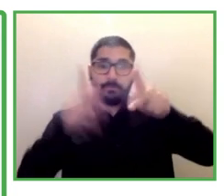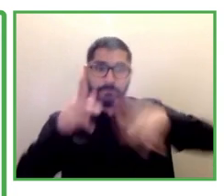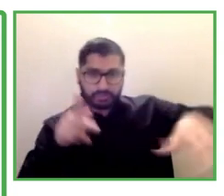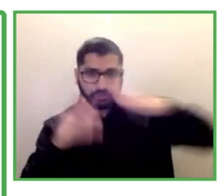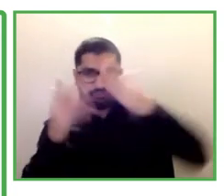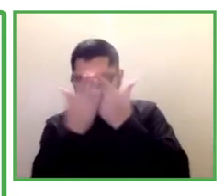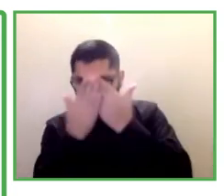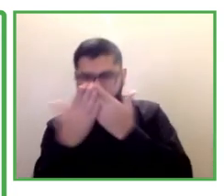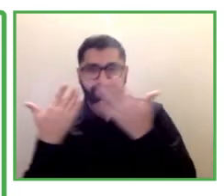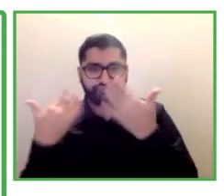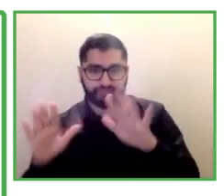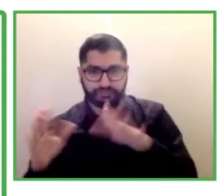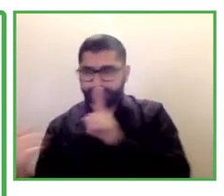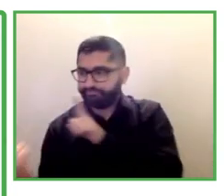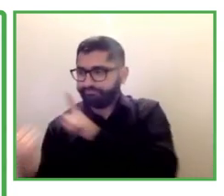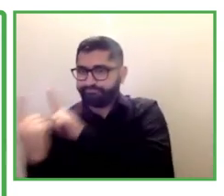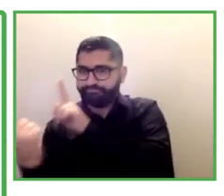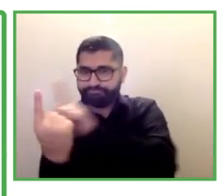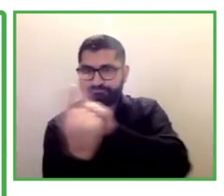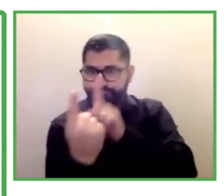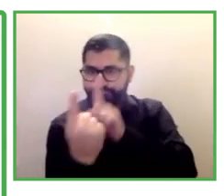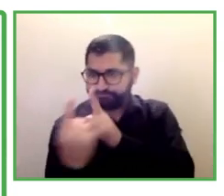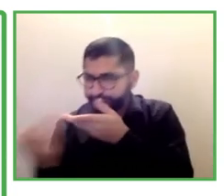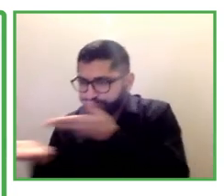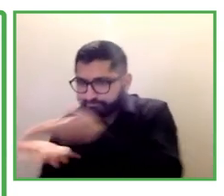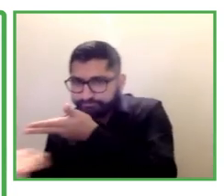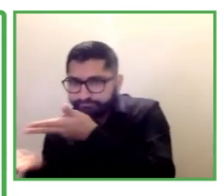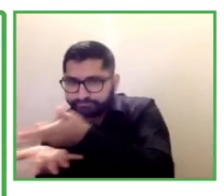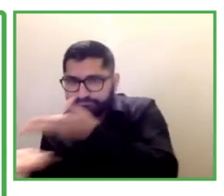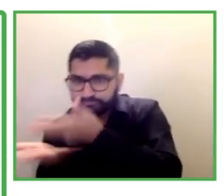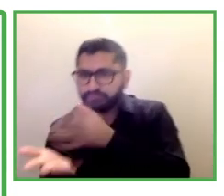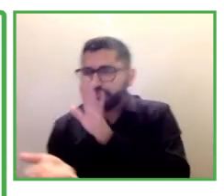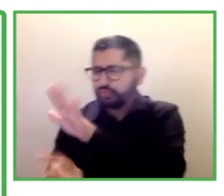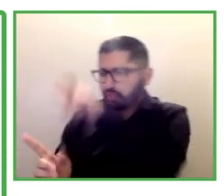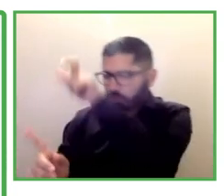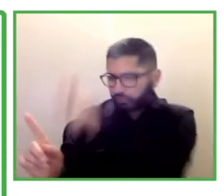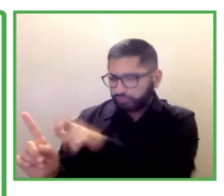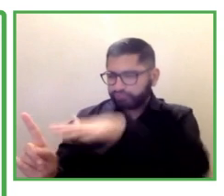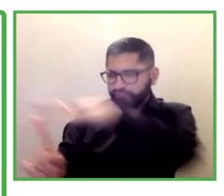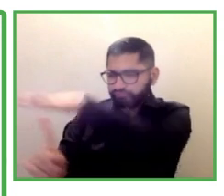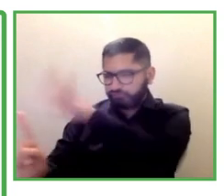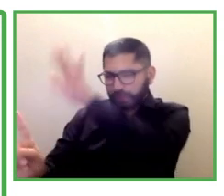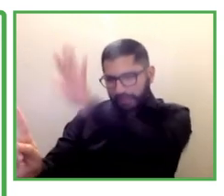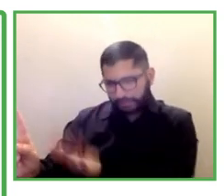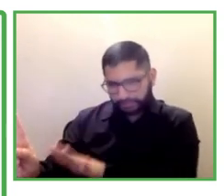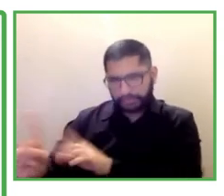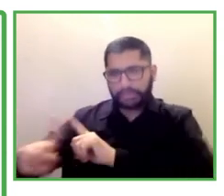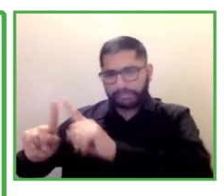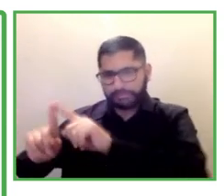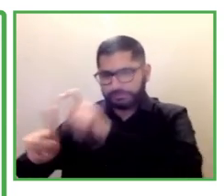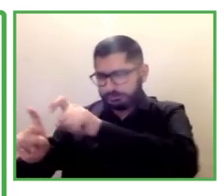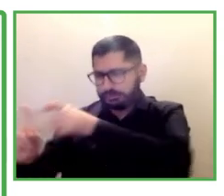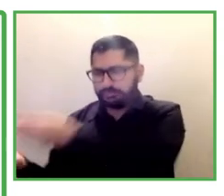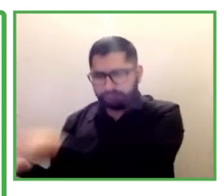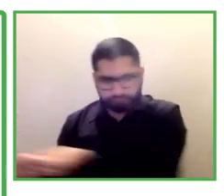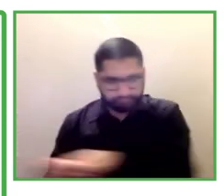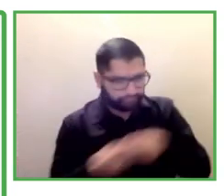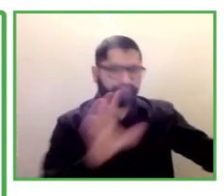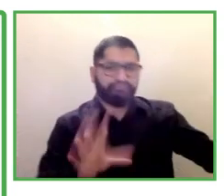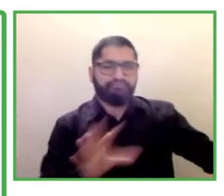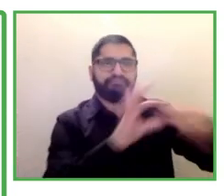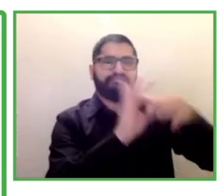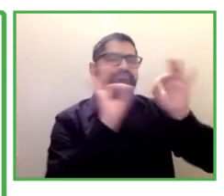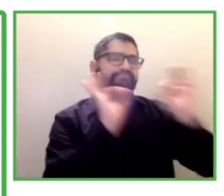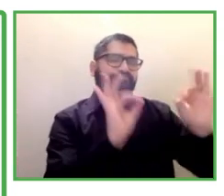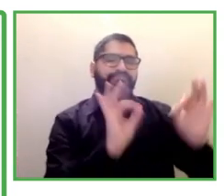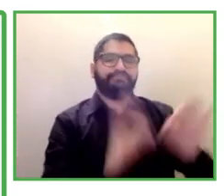them we also provide students with guidance on their rights to request workplace adjustments um many students have not had